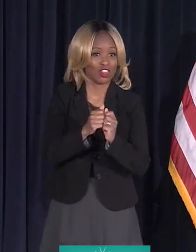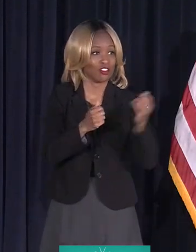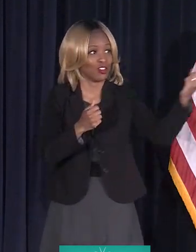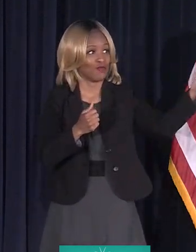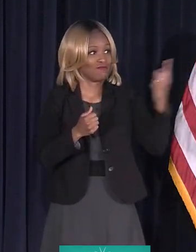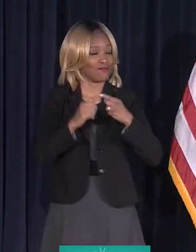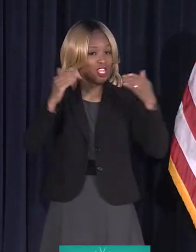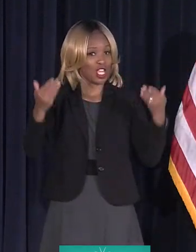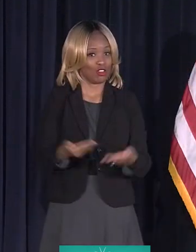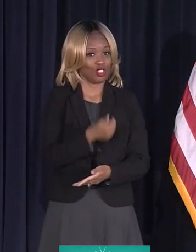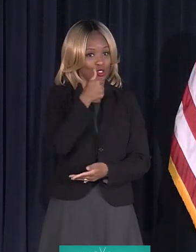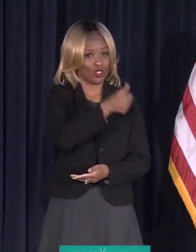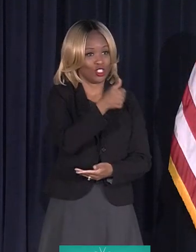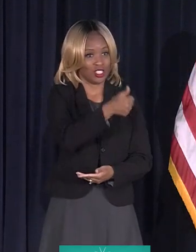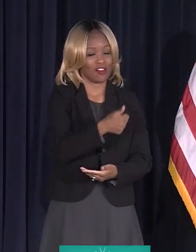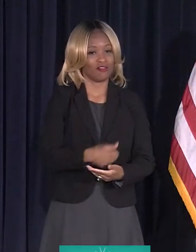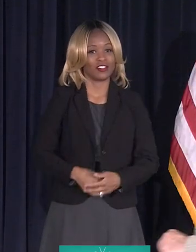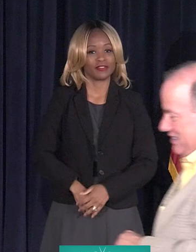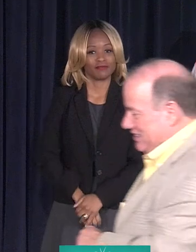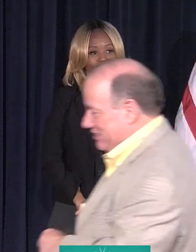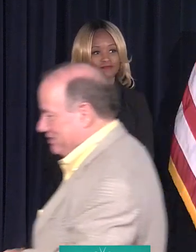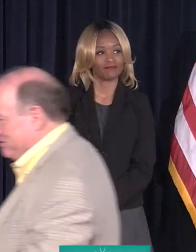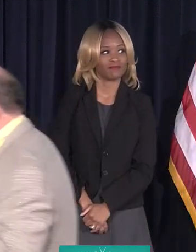yourself. Thank you.